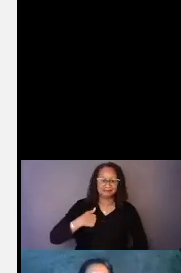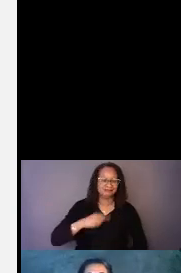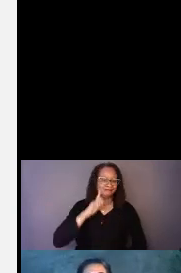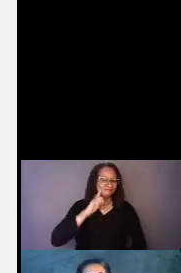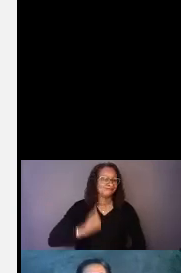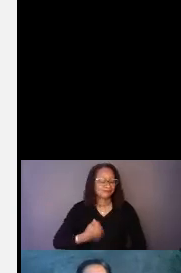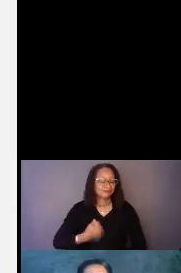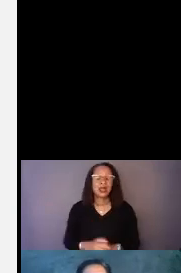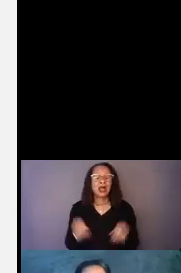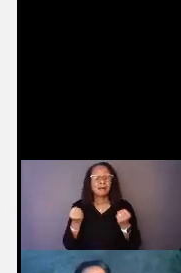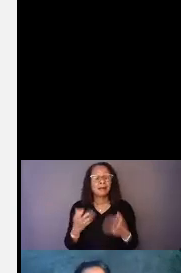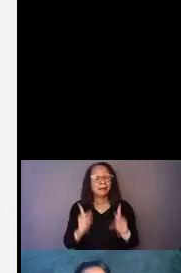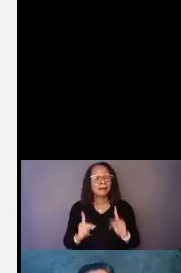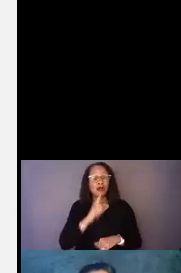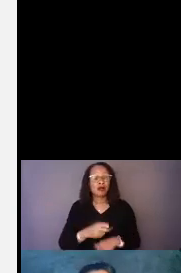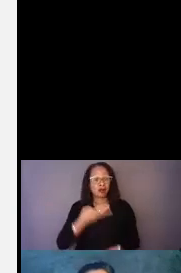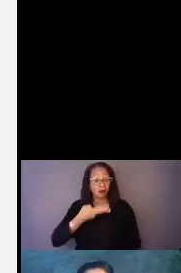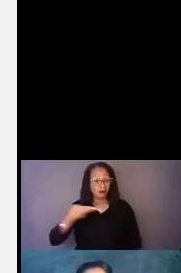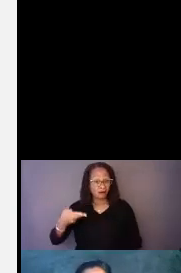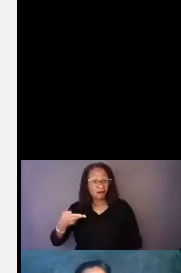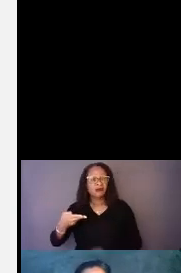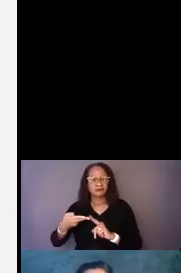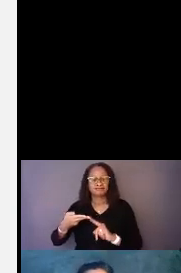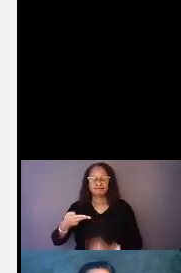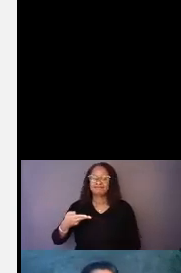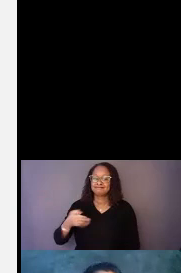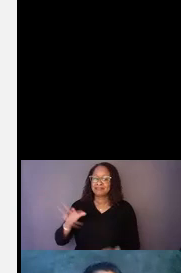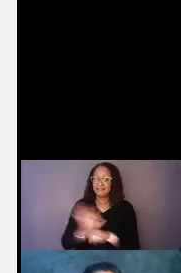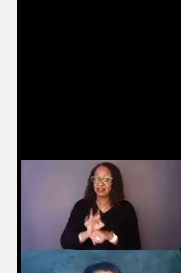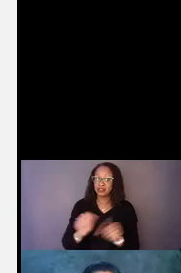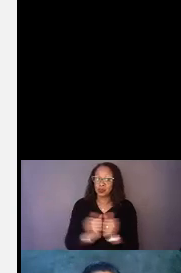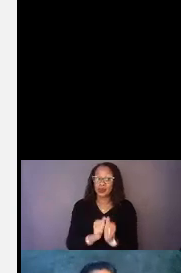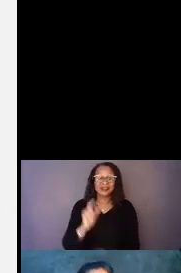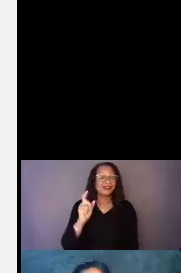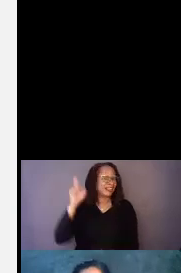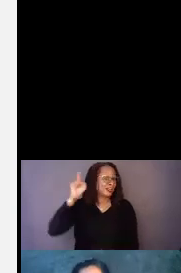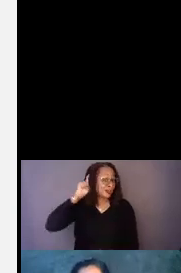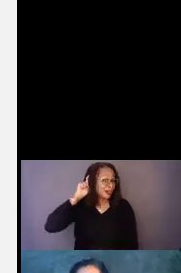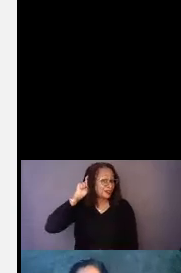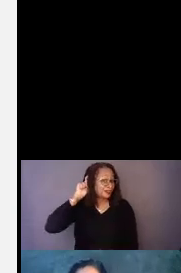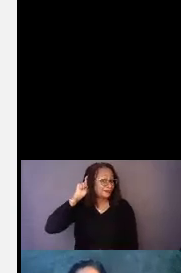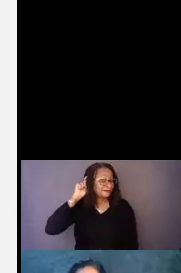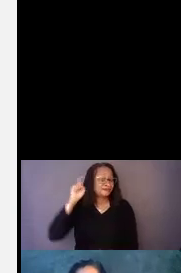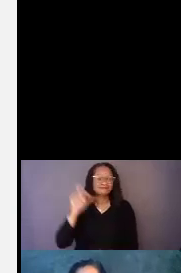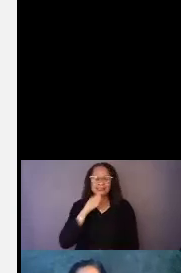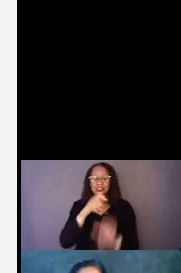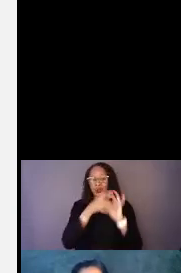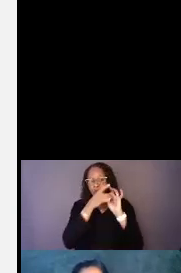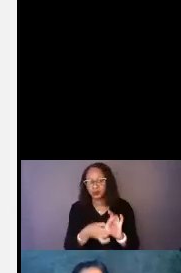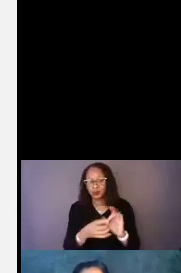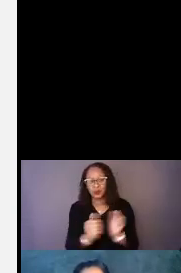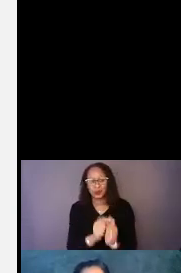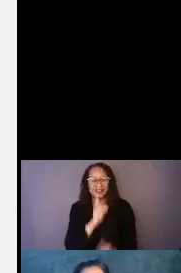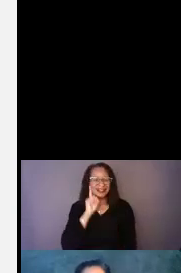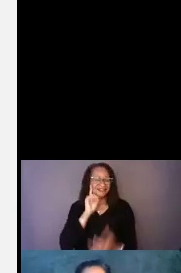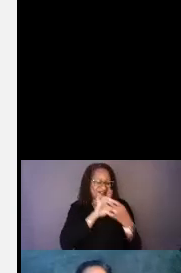and a lot of people are hard of hearing and function with a hearing aid, and they don't associate themselves with deafness.